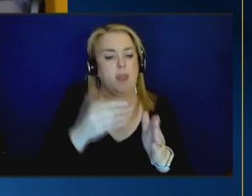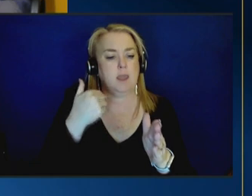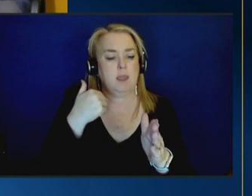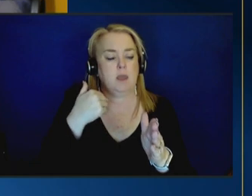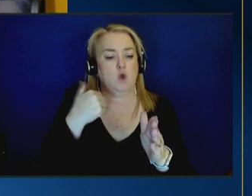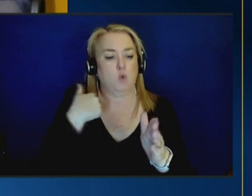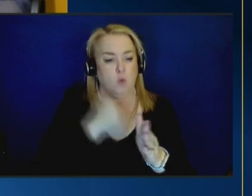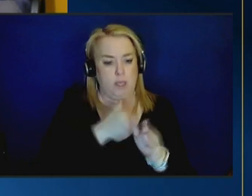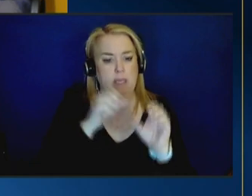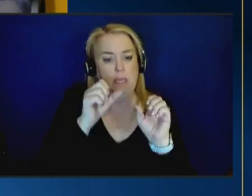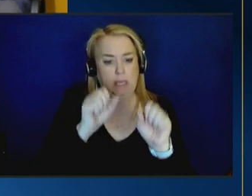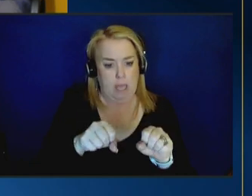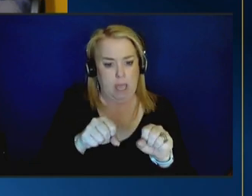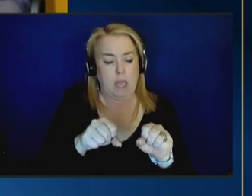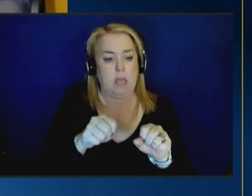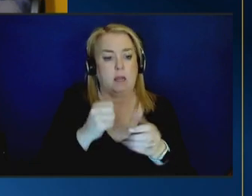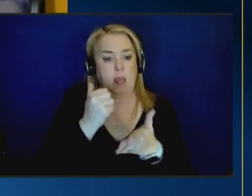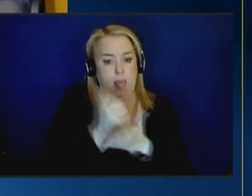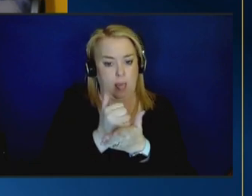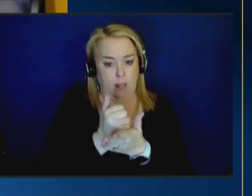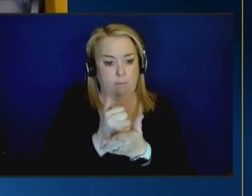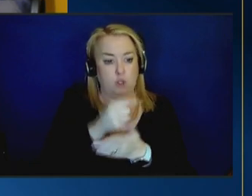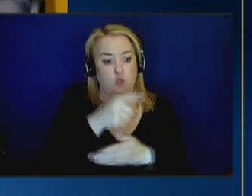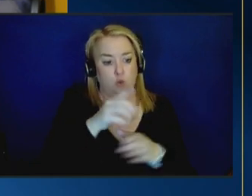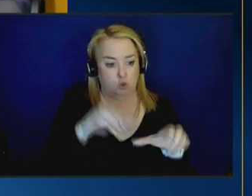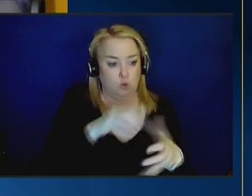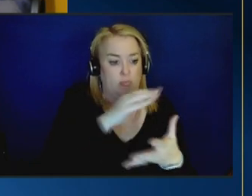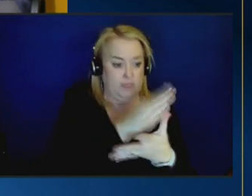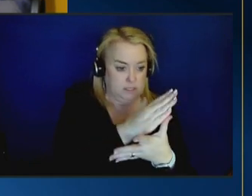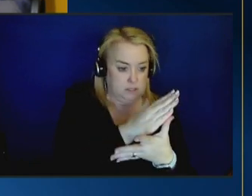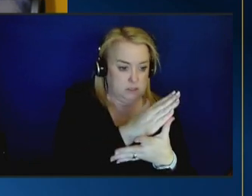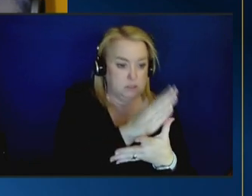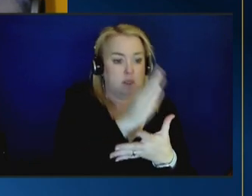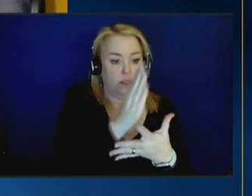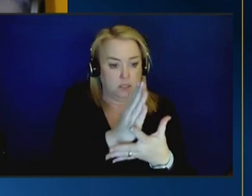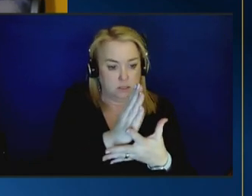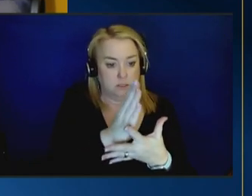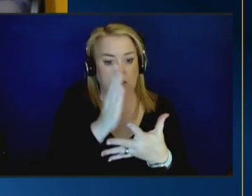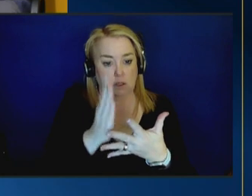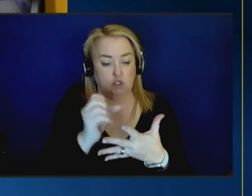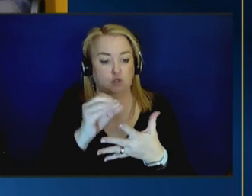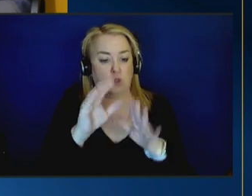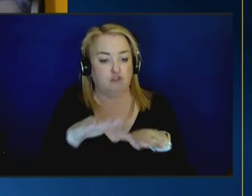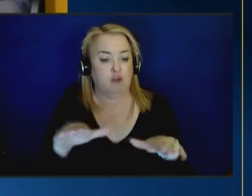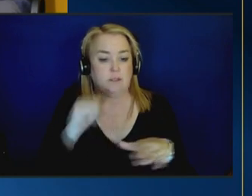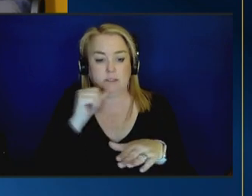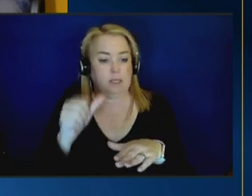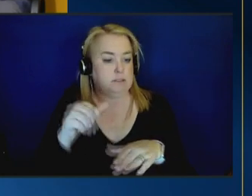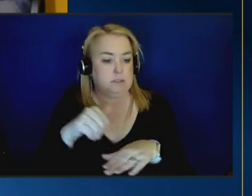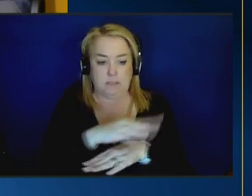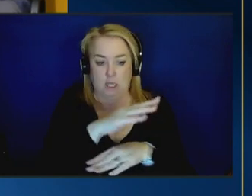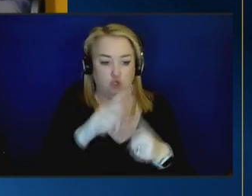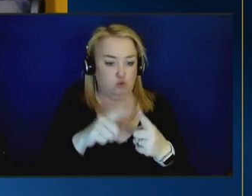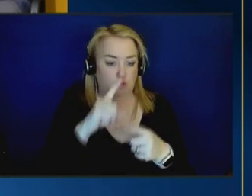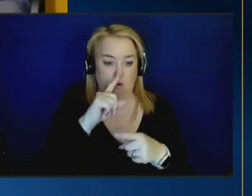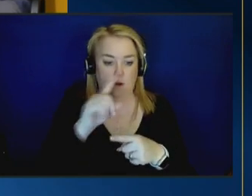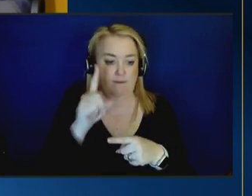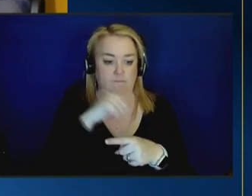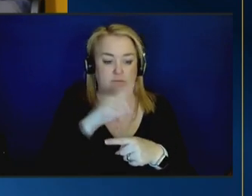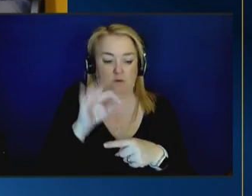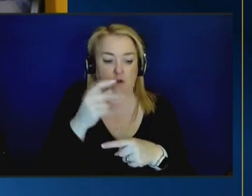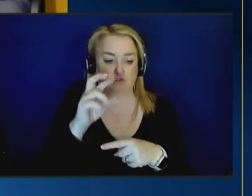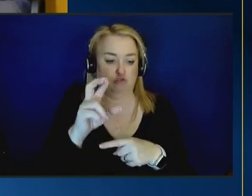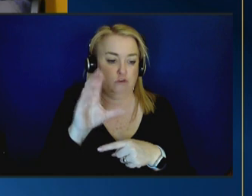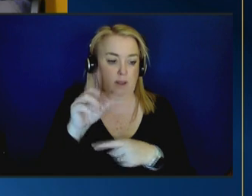realistically do this before we get to that so that the child doesn't have to come into foster care so what i'm hearing is